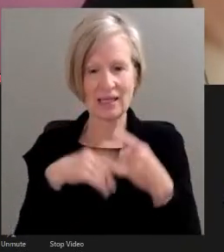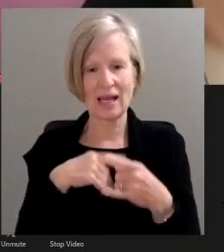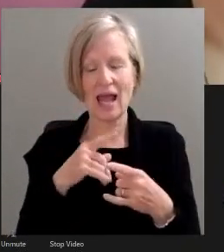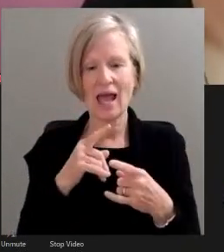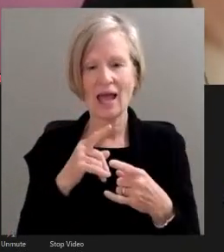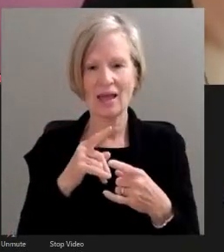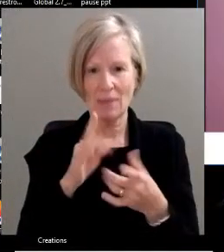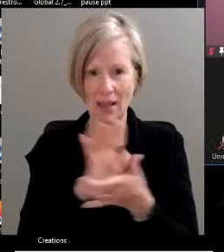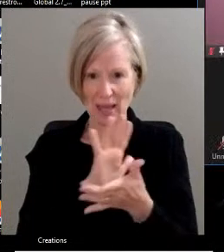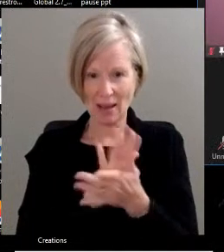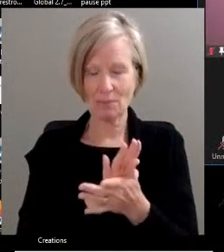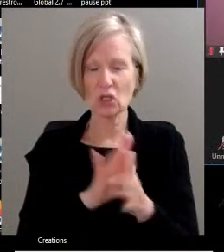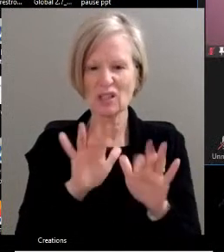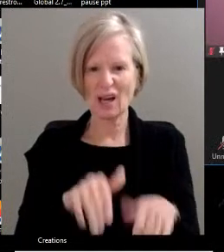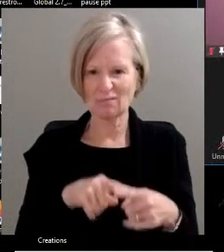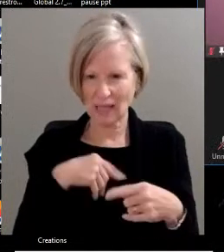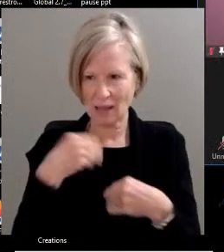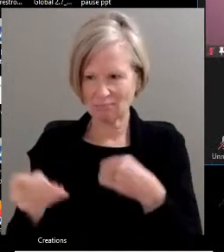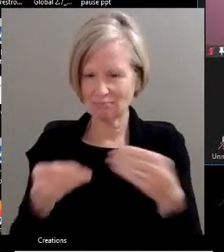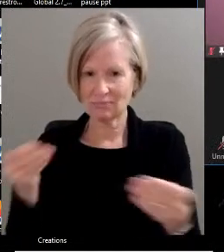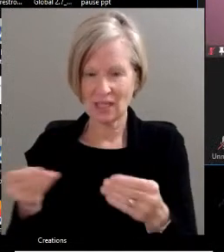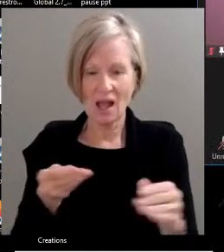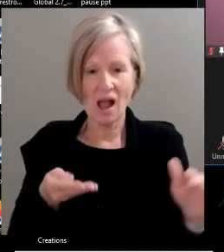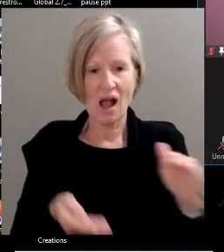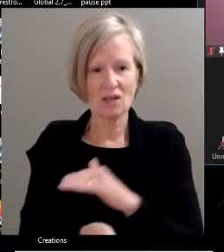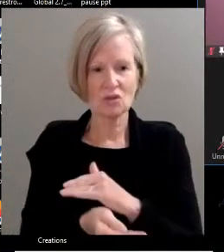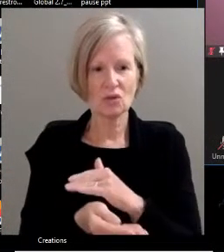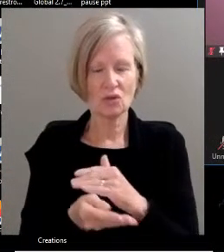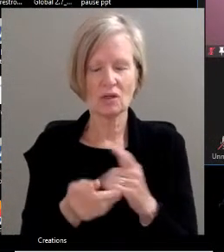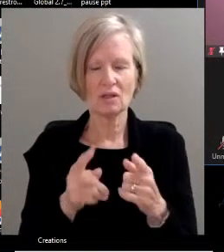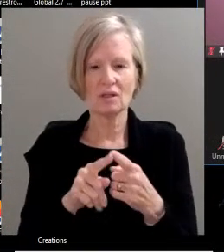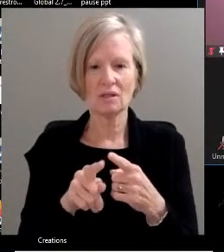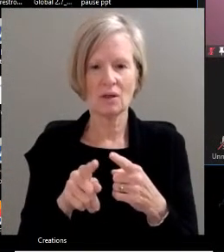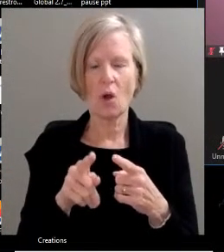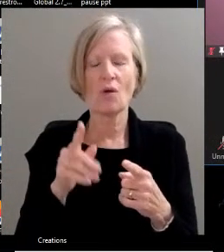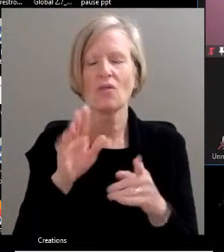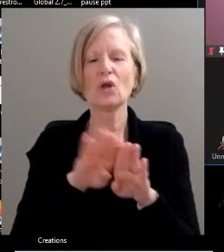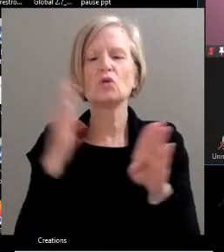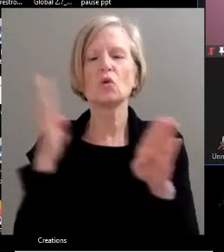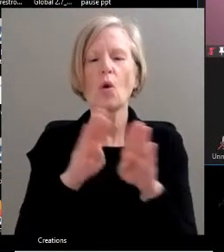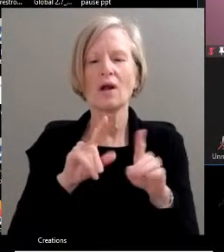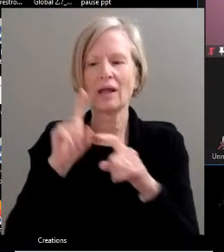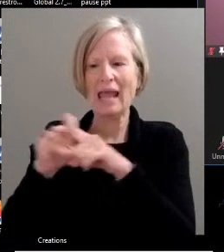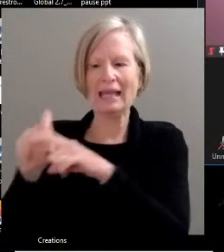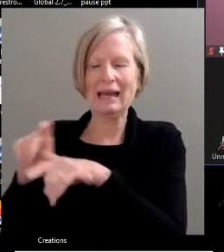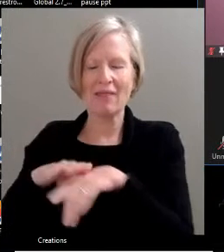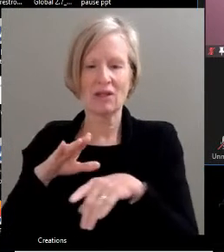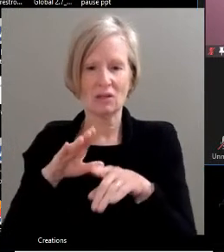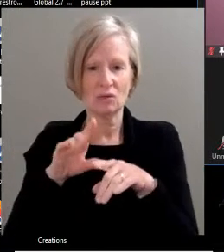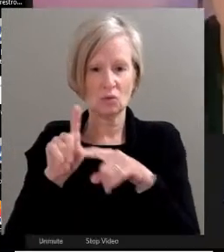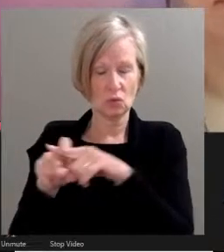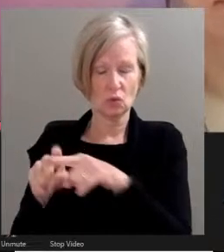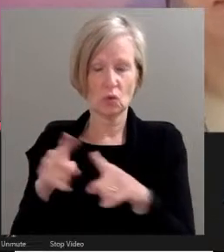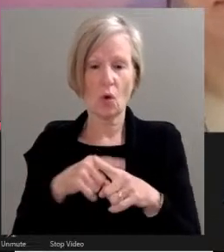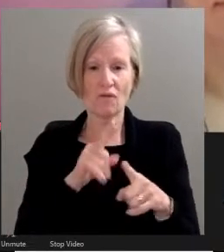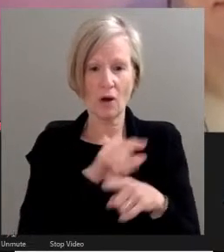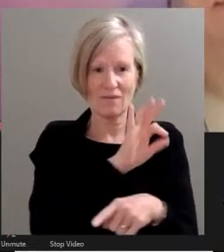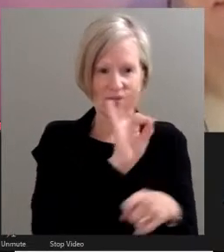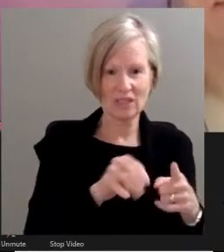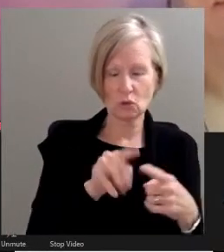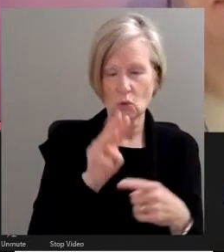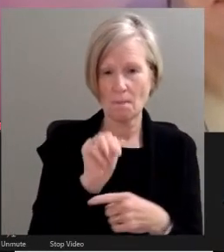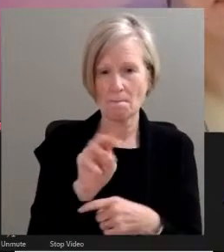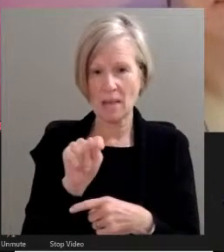of my literature under the doorknobs of houses ranging from the city of Flint to Montrose. And I've gotten an excellent response